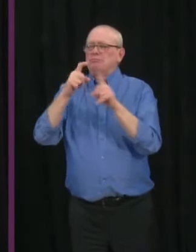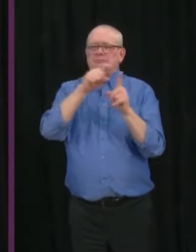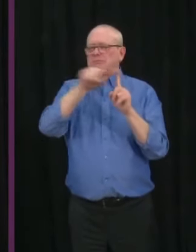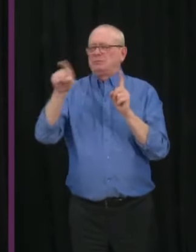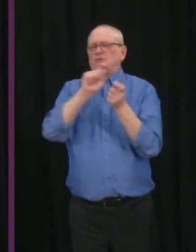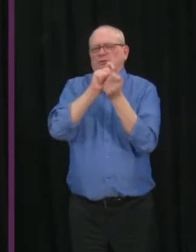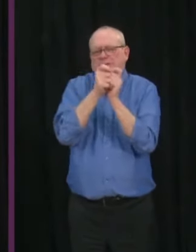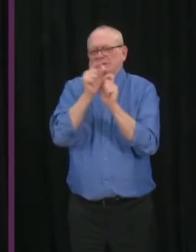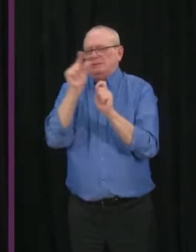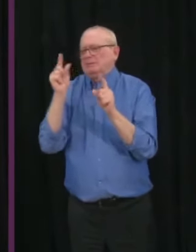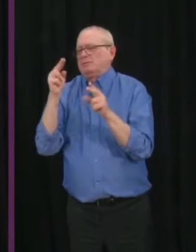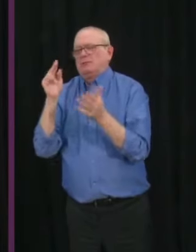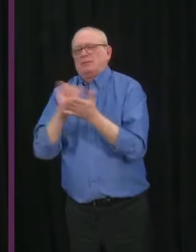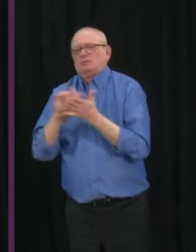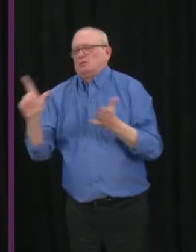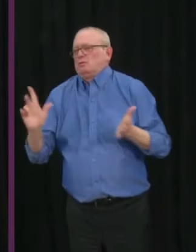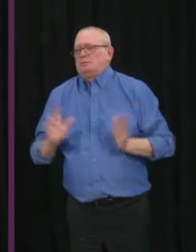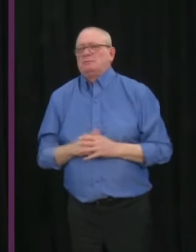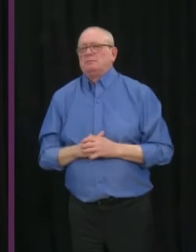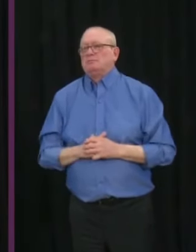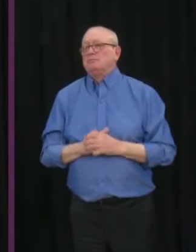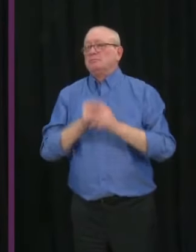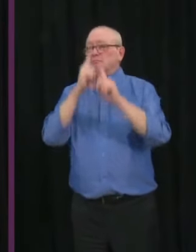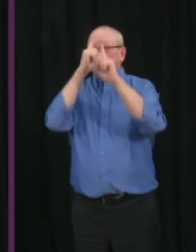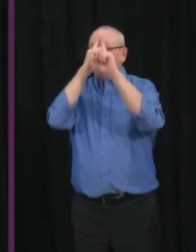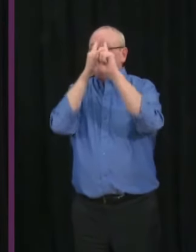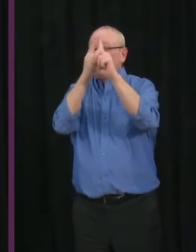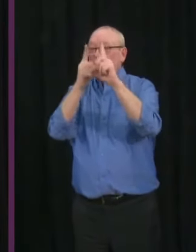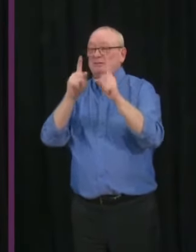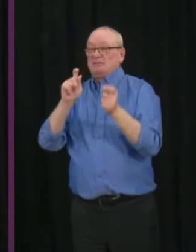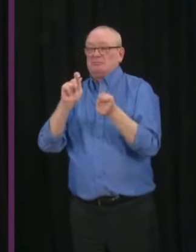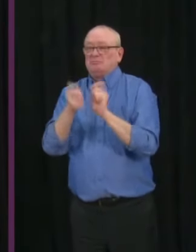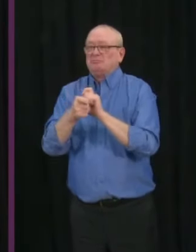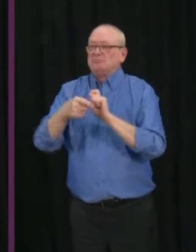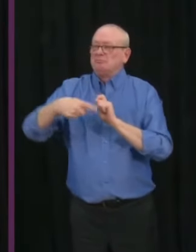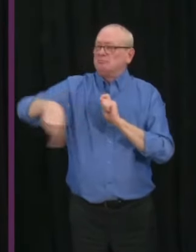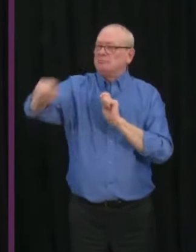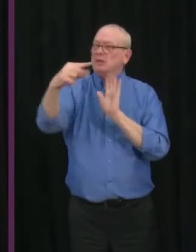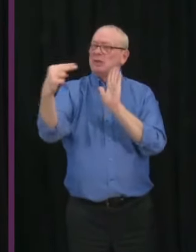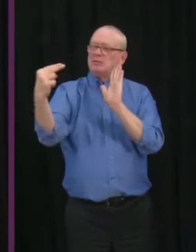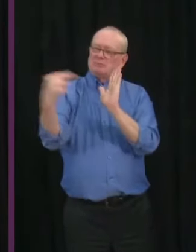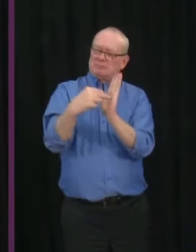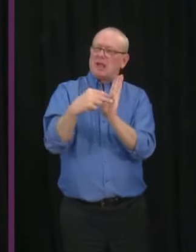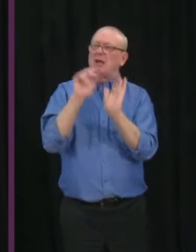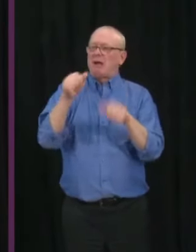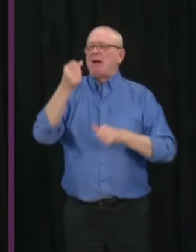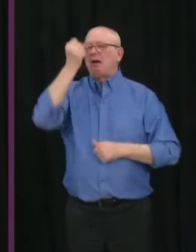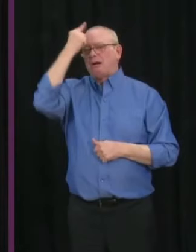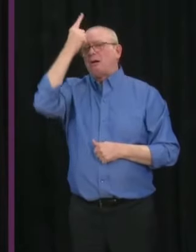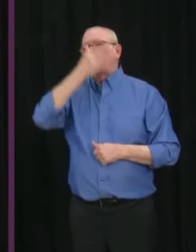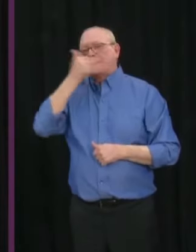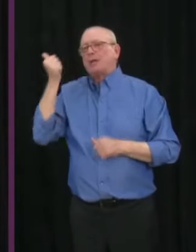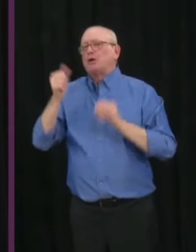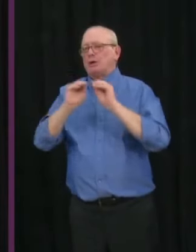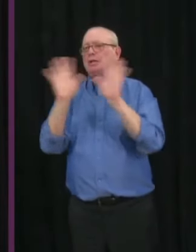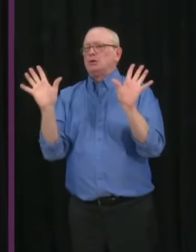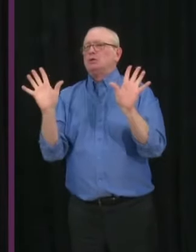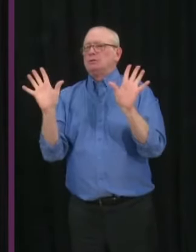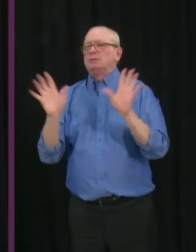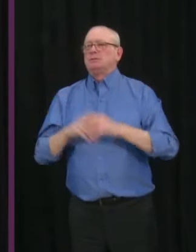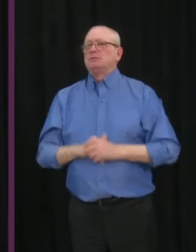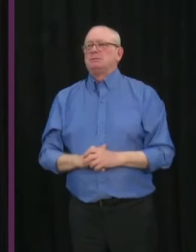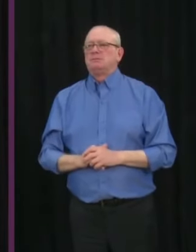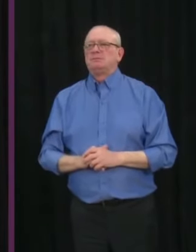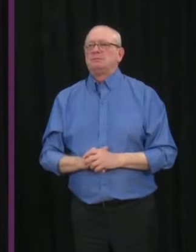change makes it easier for staff, students, and parents to understand the situation in their schools. We will continue to share